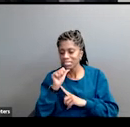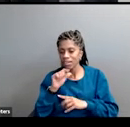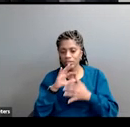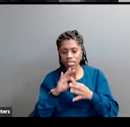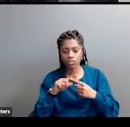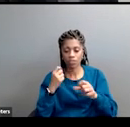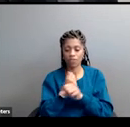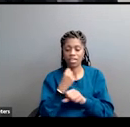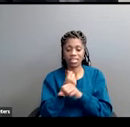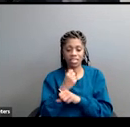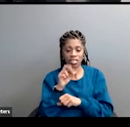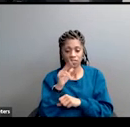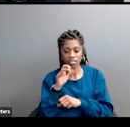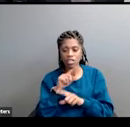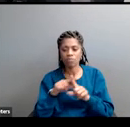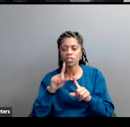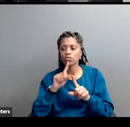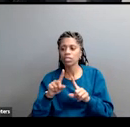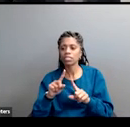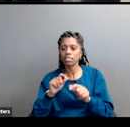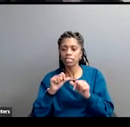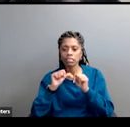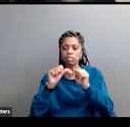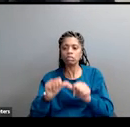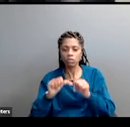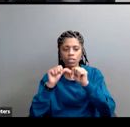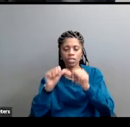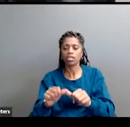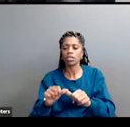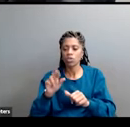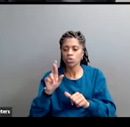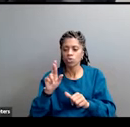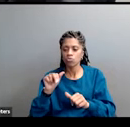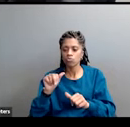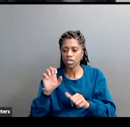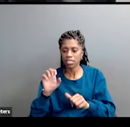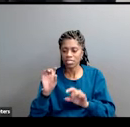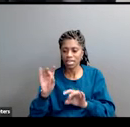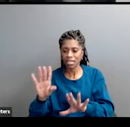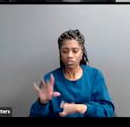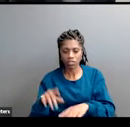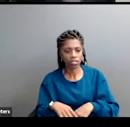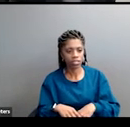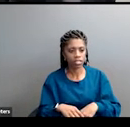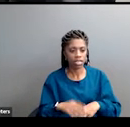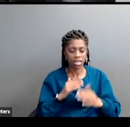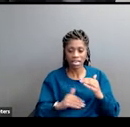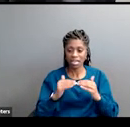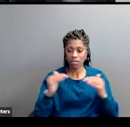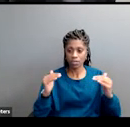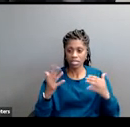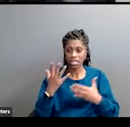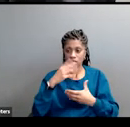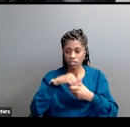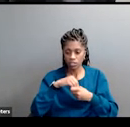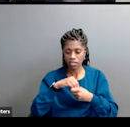stoking race hatred. Equity and inclusion, that's just woke politics to try and put white people in their